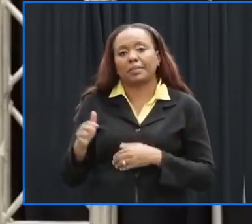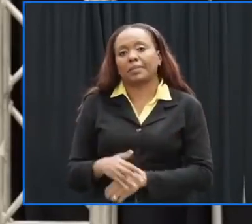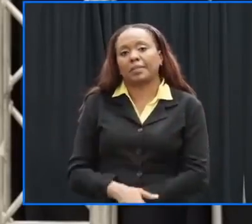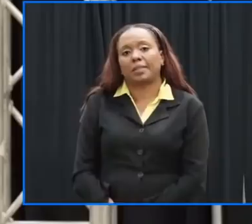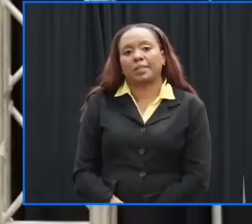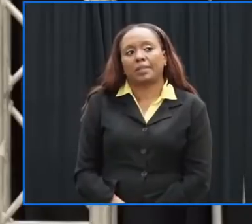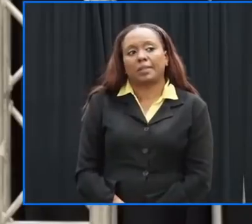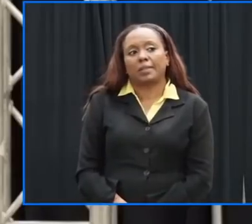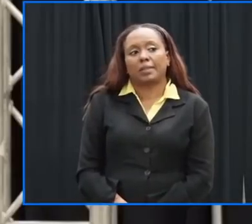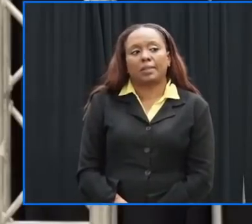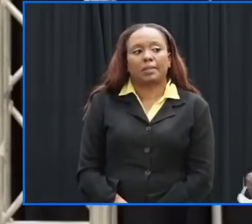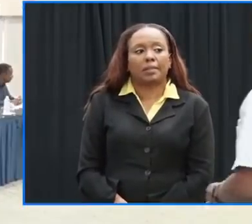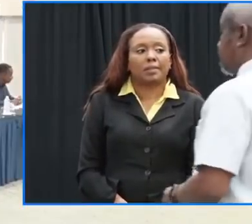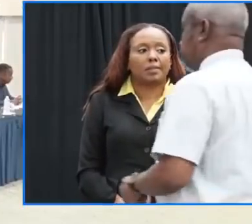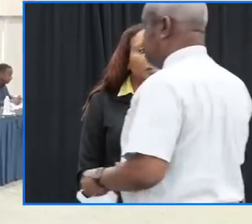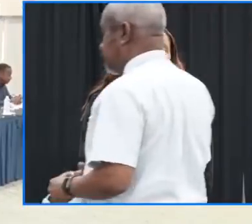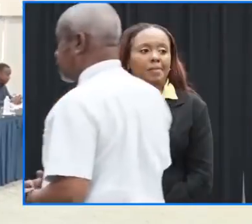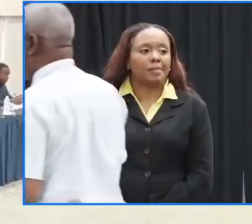under the ministry of health